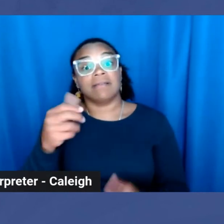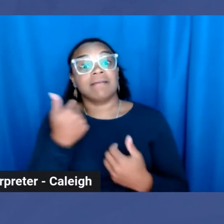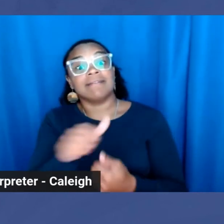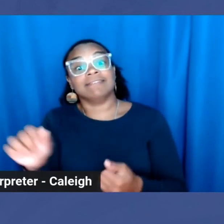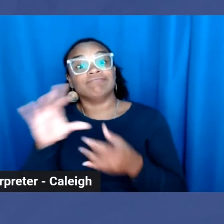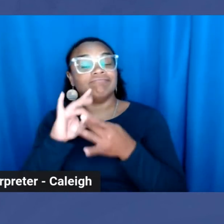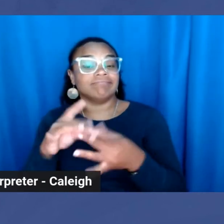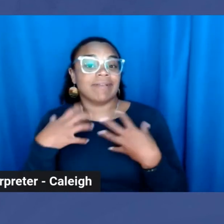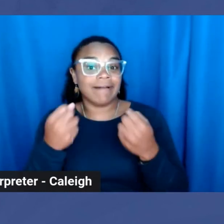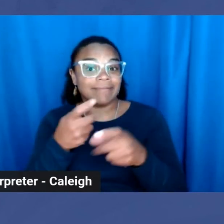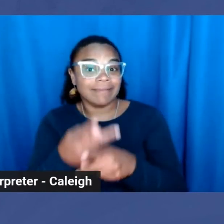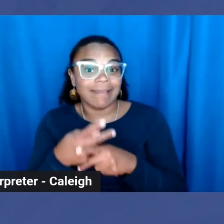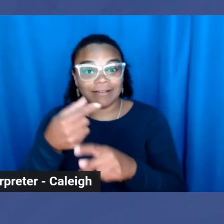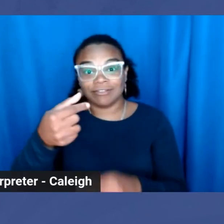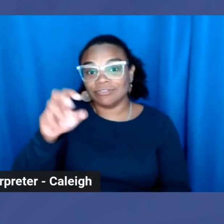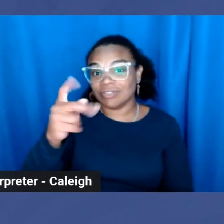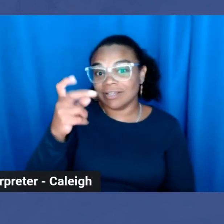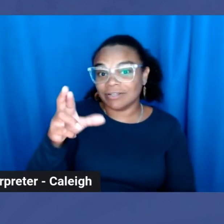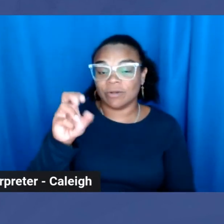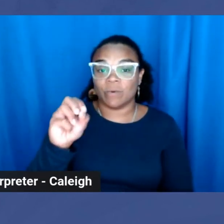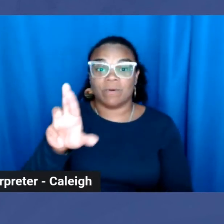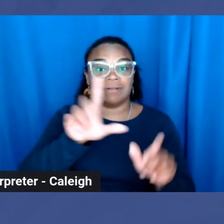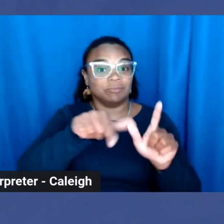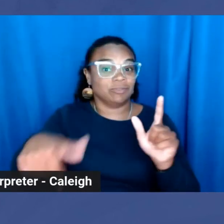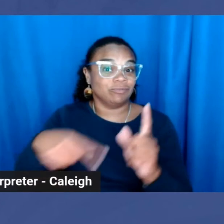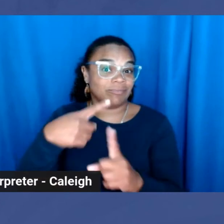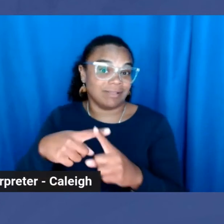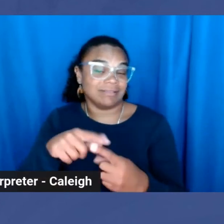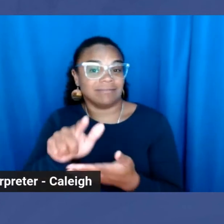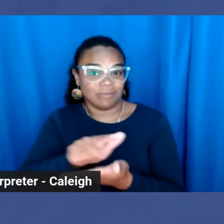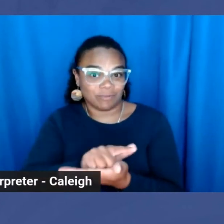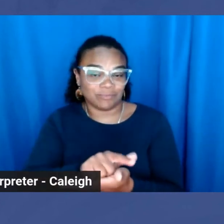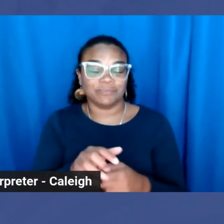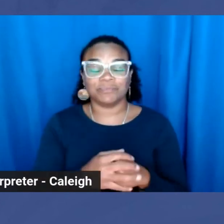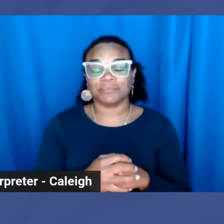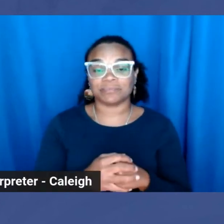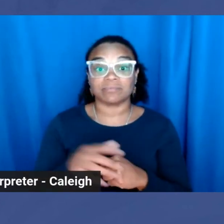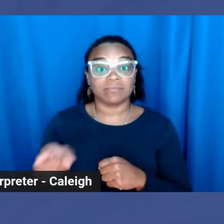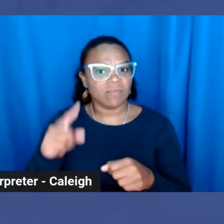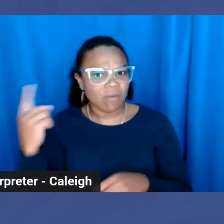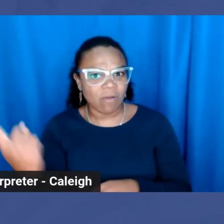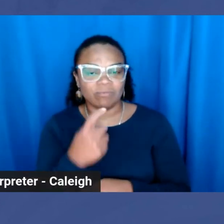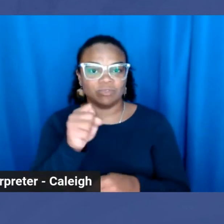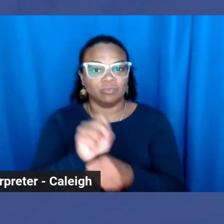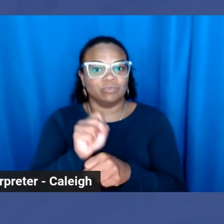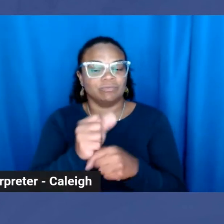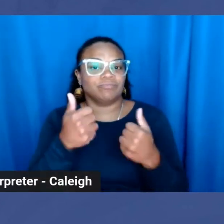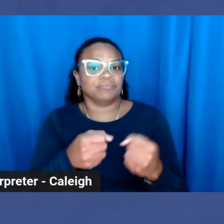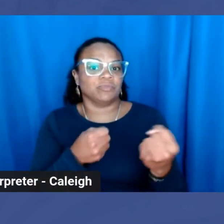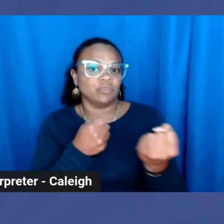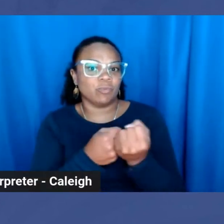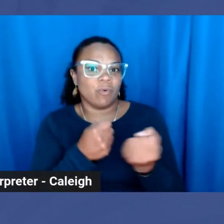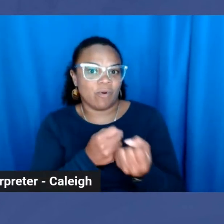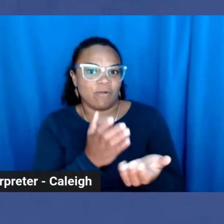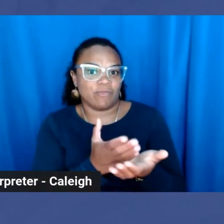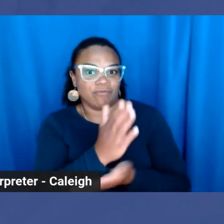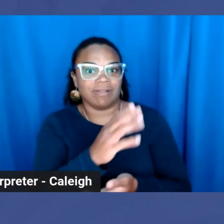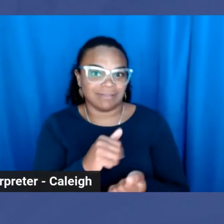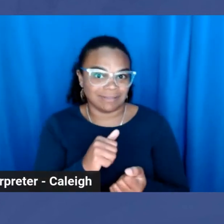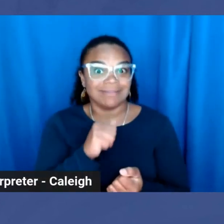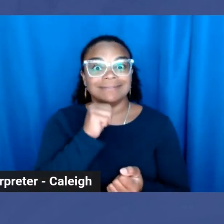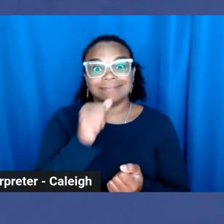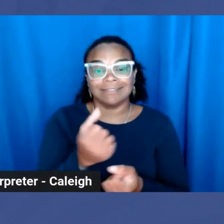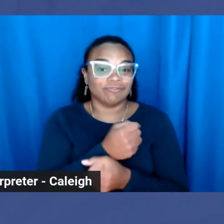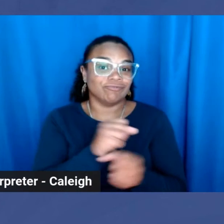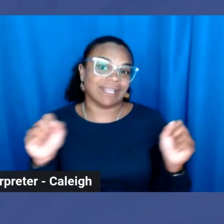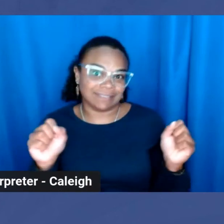gender, and LGBTQ plus legislation. They are always working to support the Rights Not Rescue movement,